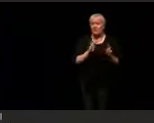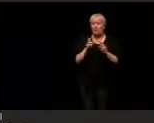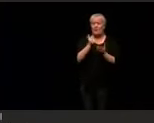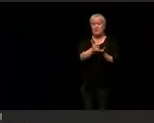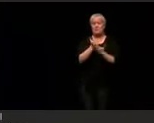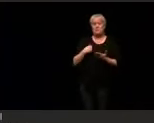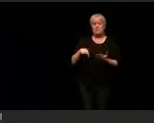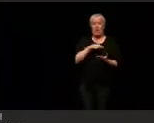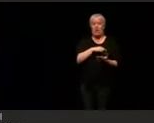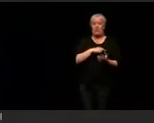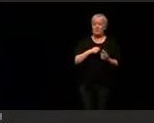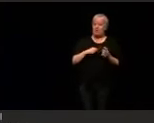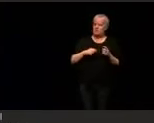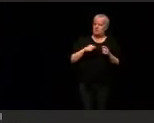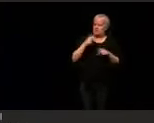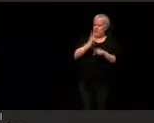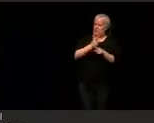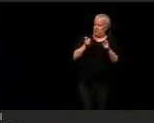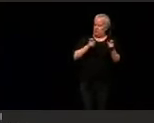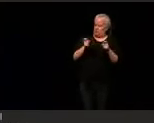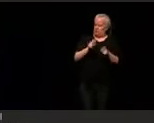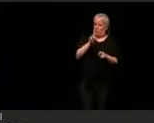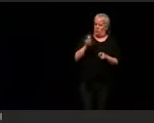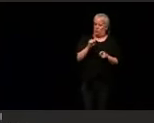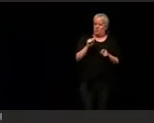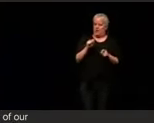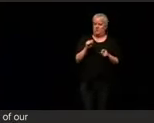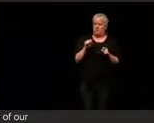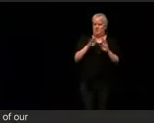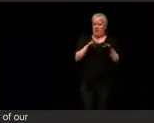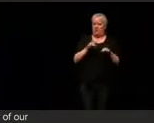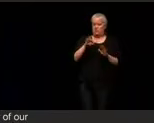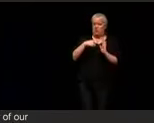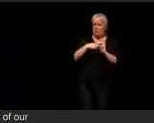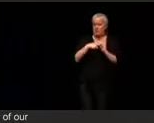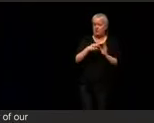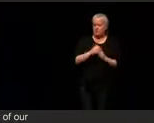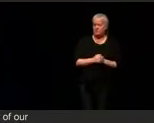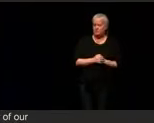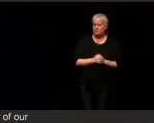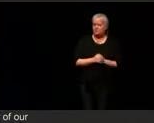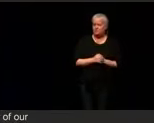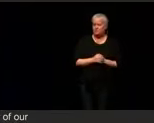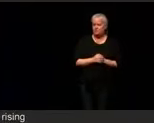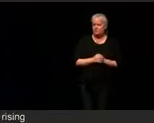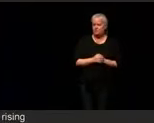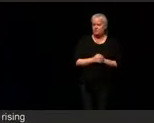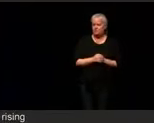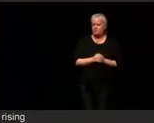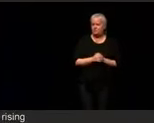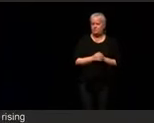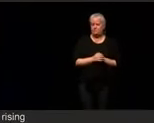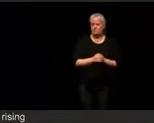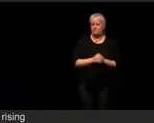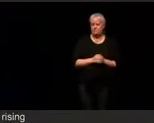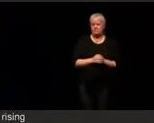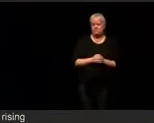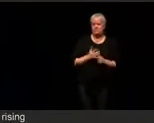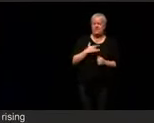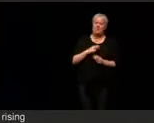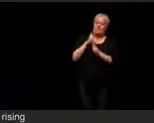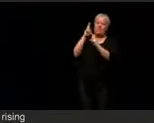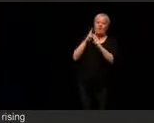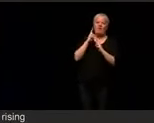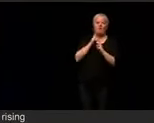us keep control of the United States House of Representatives? It's such an honor and a blessing to be with you